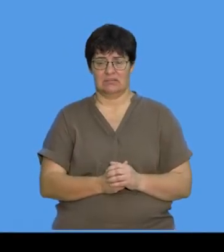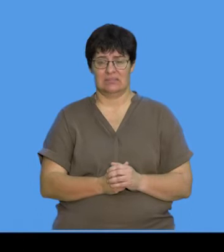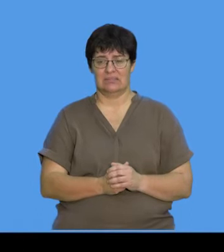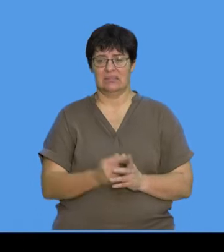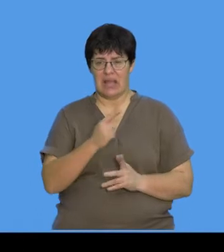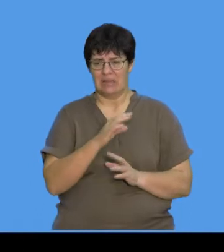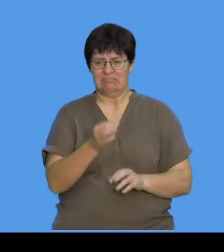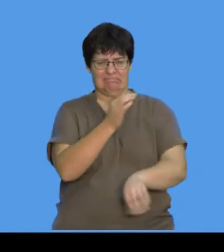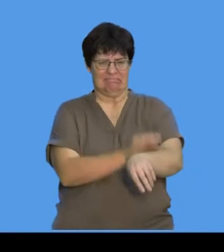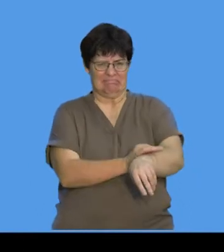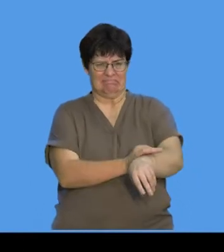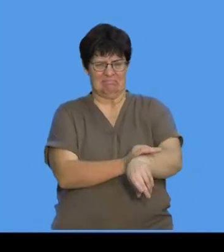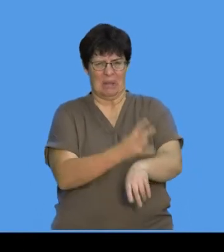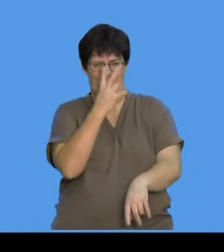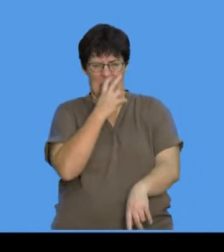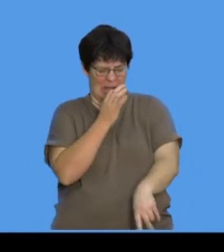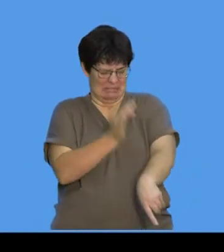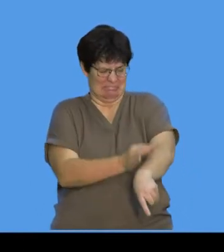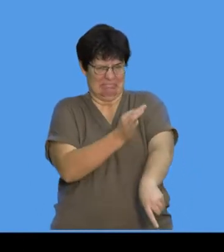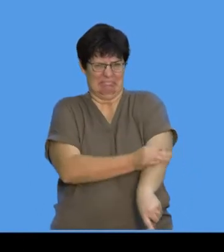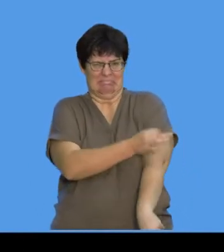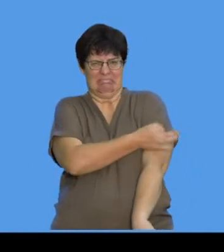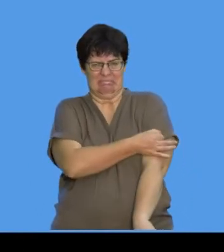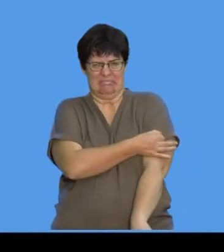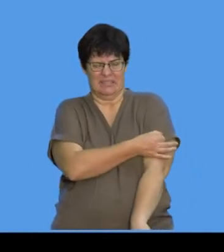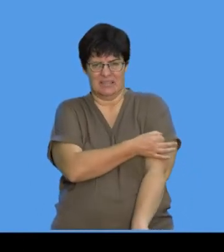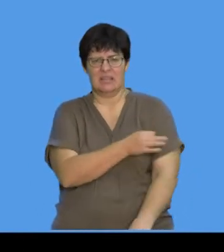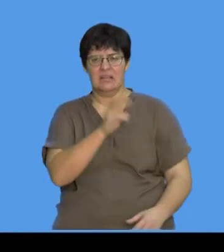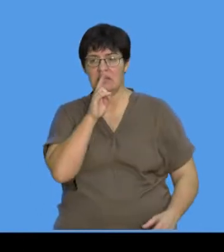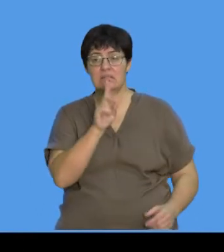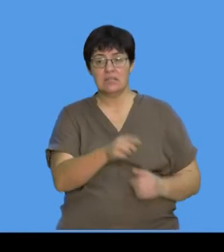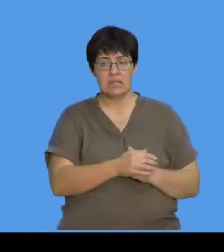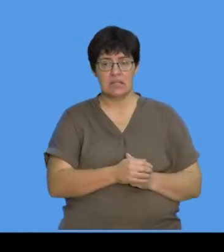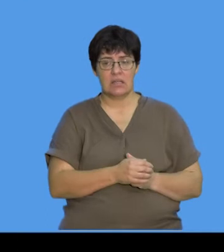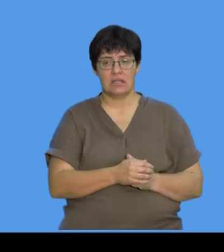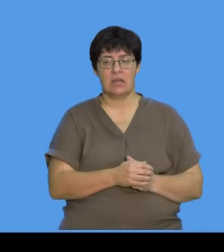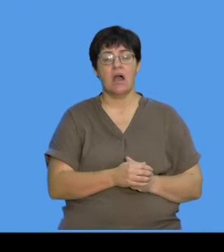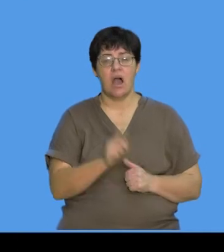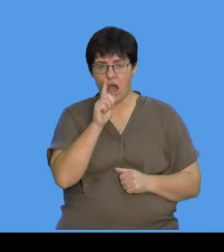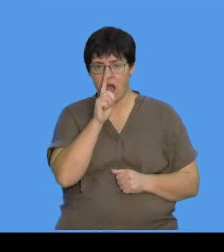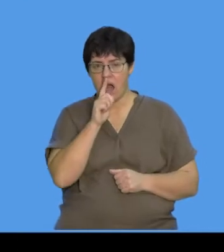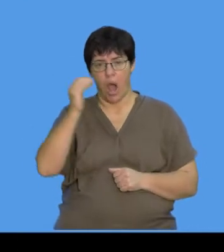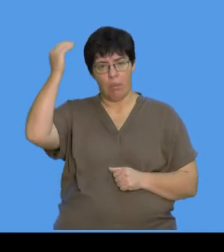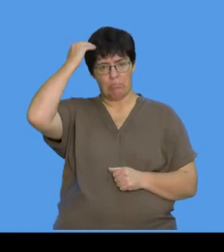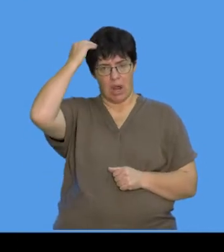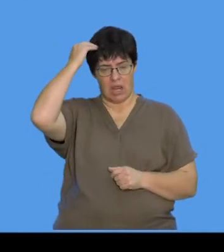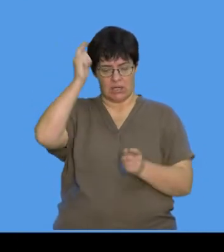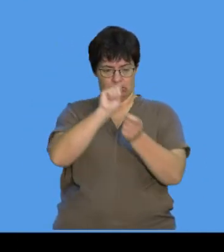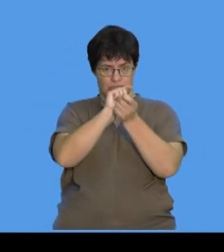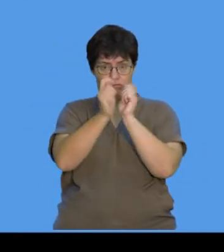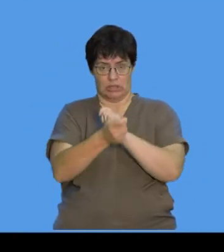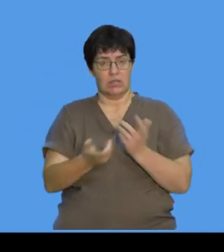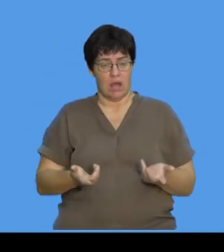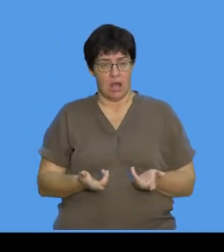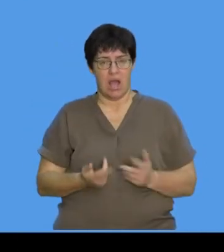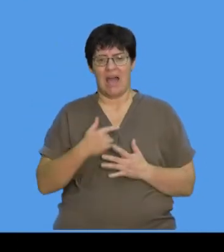Oh, they form like these black sores on your body. And you will see it actually changes your brain, how